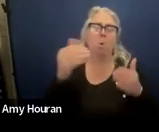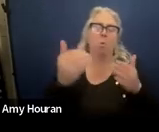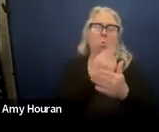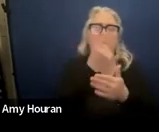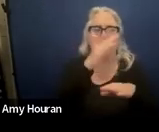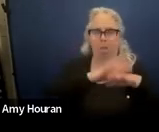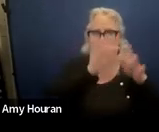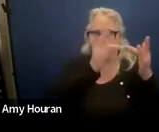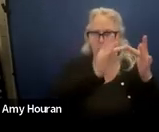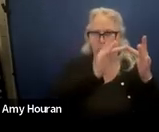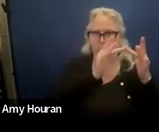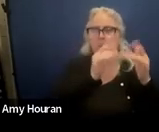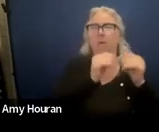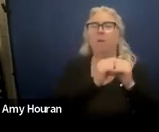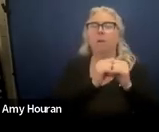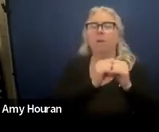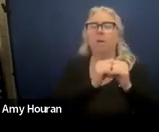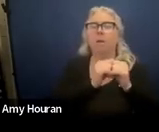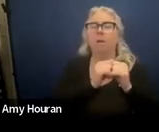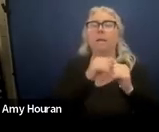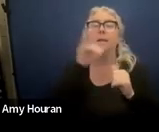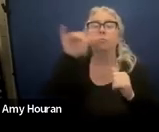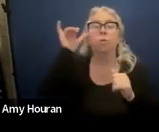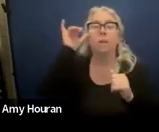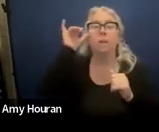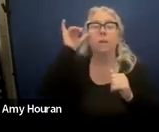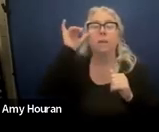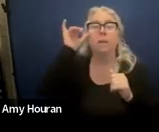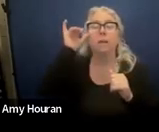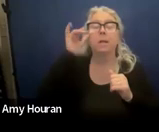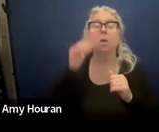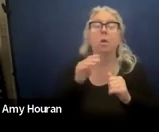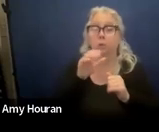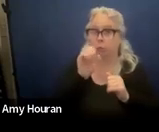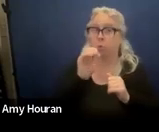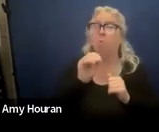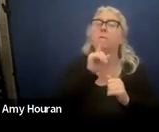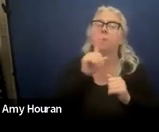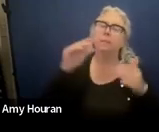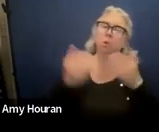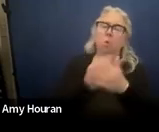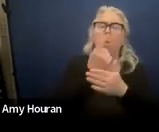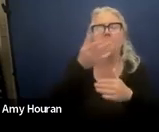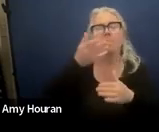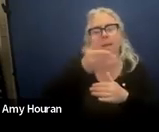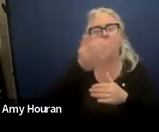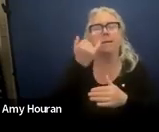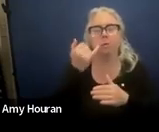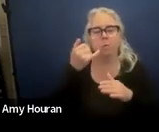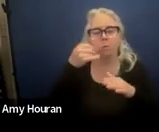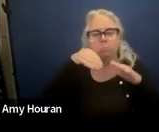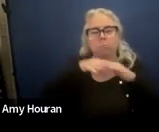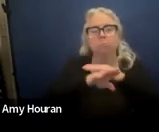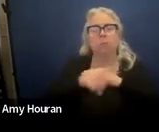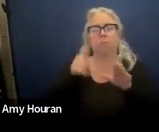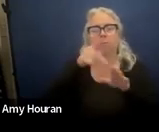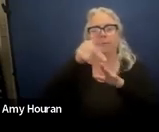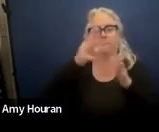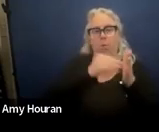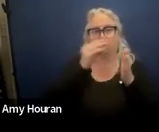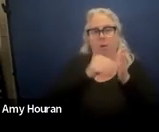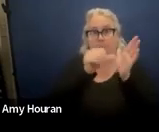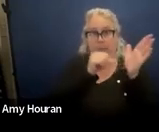we should have updated this um yesterday oh so there is a new one up there so if you go to our professional learning